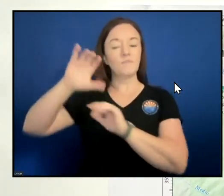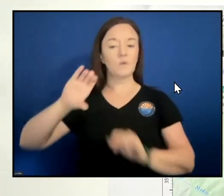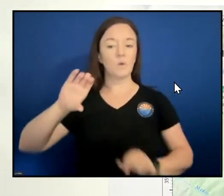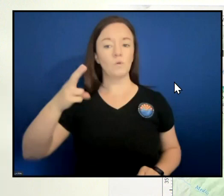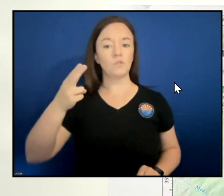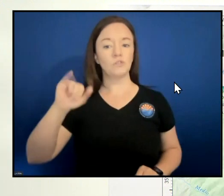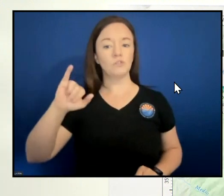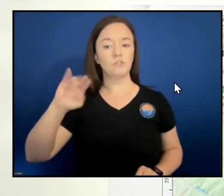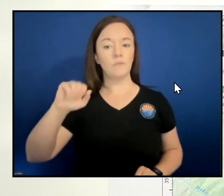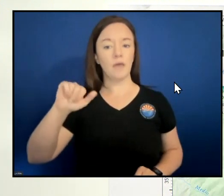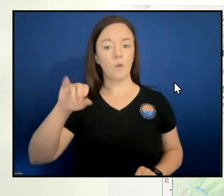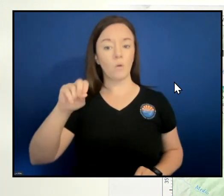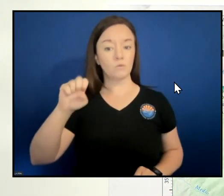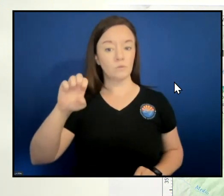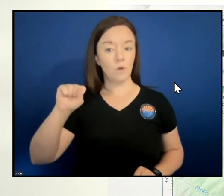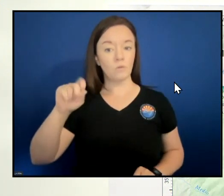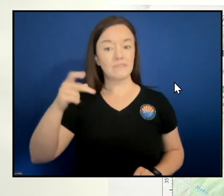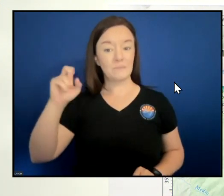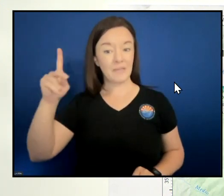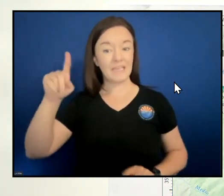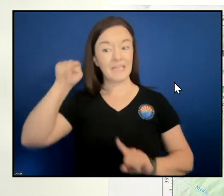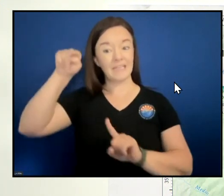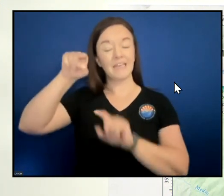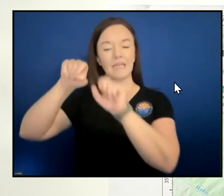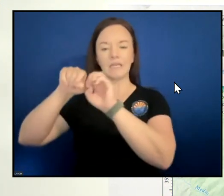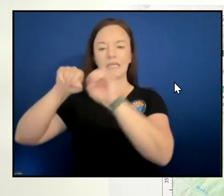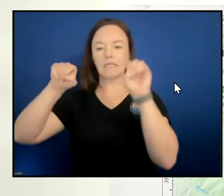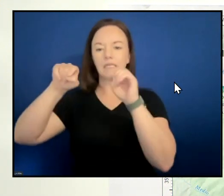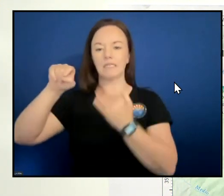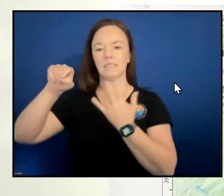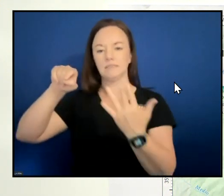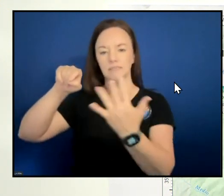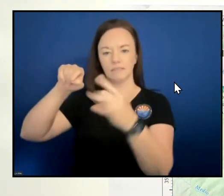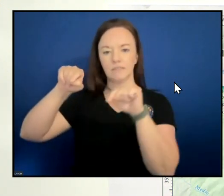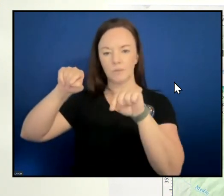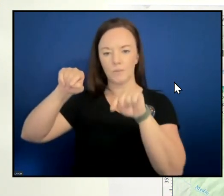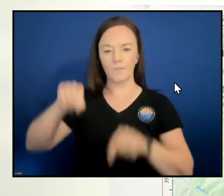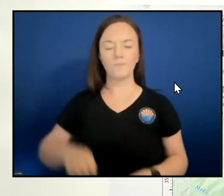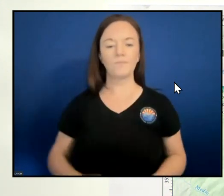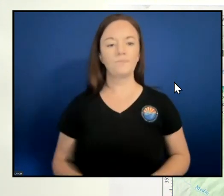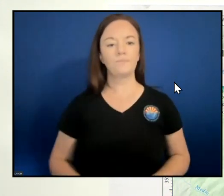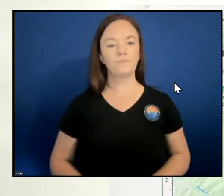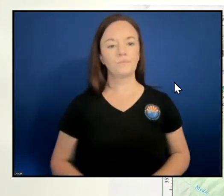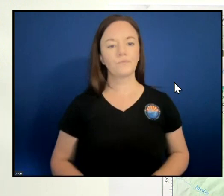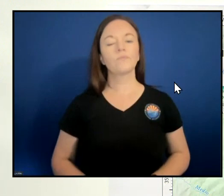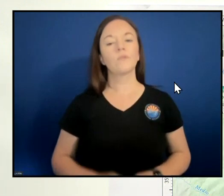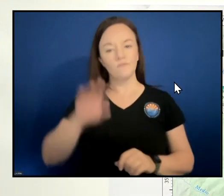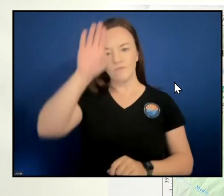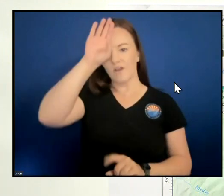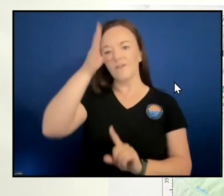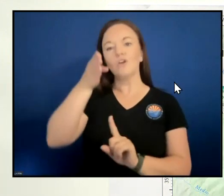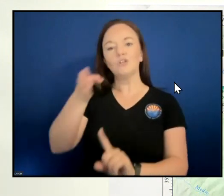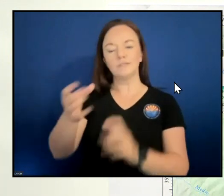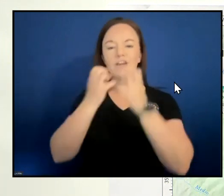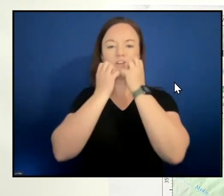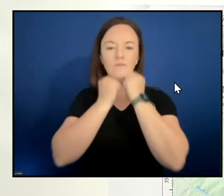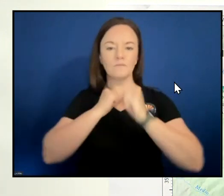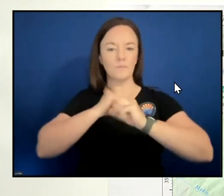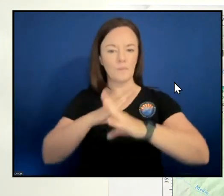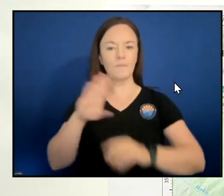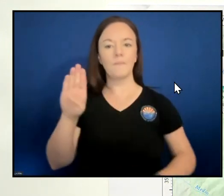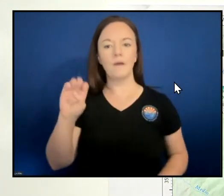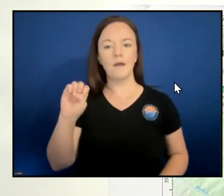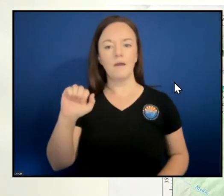Peak. So firefighters in there worked to protect our value at risk, Beatty's cabin. We have